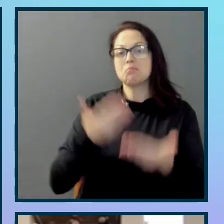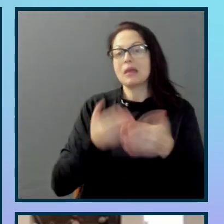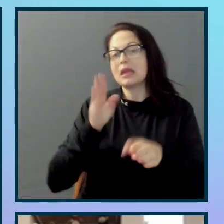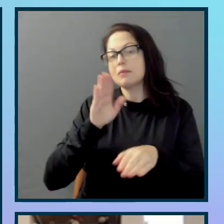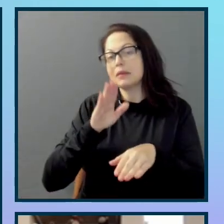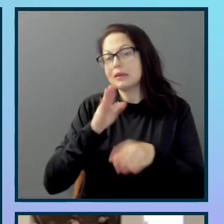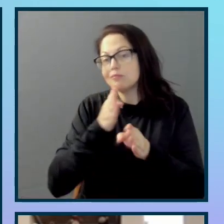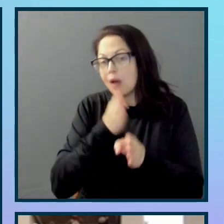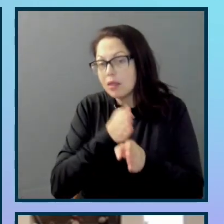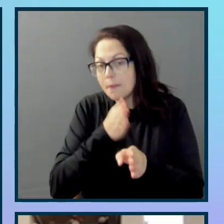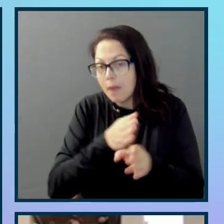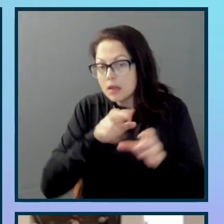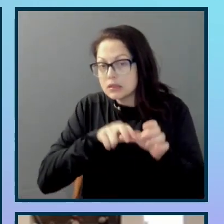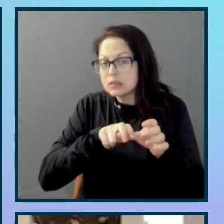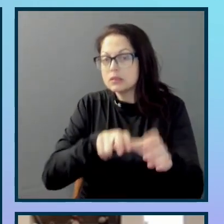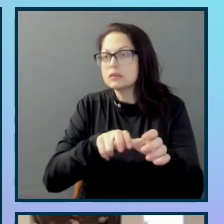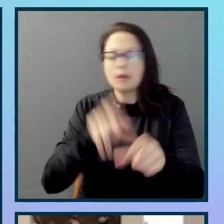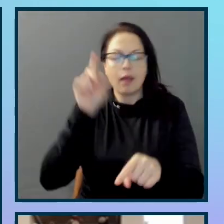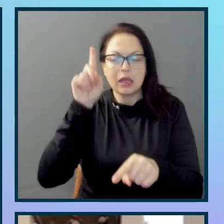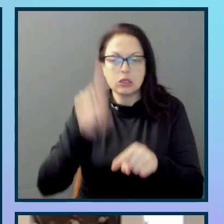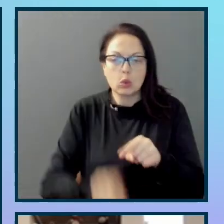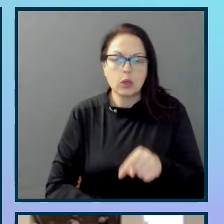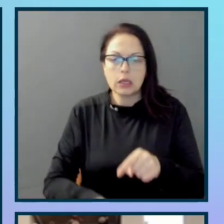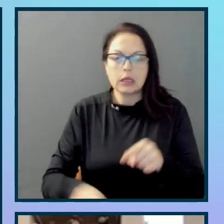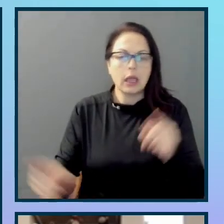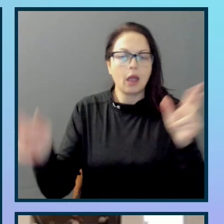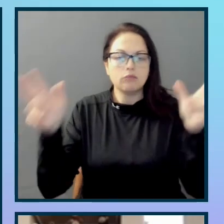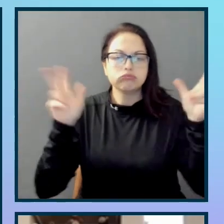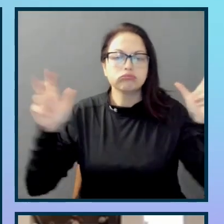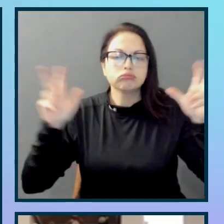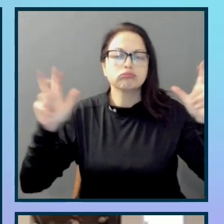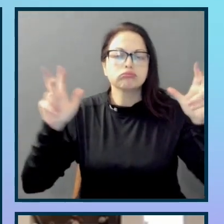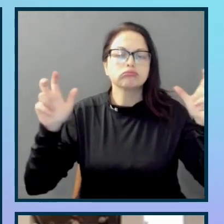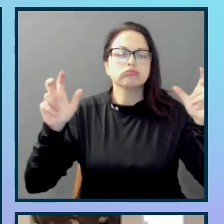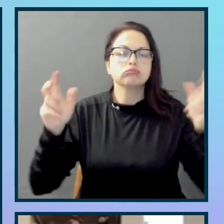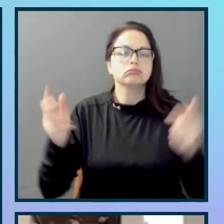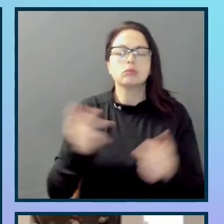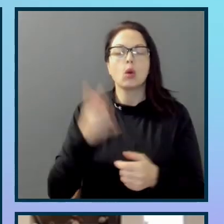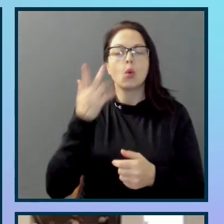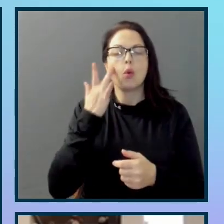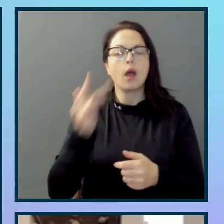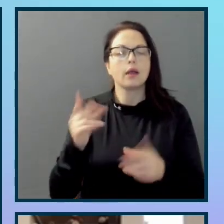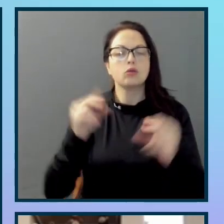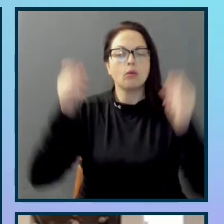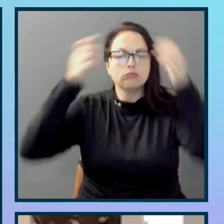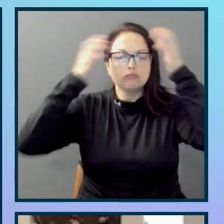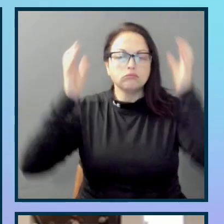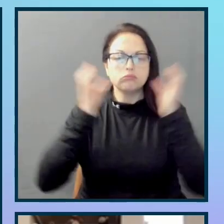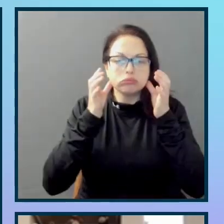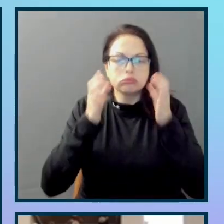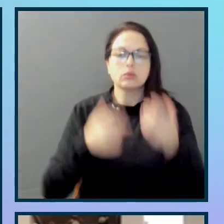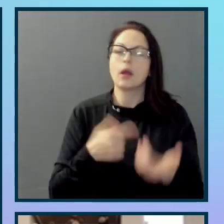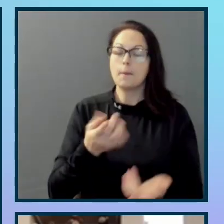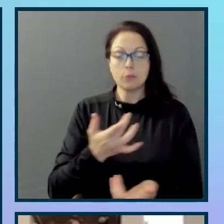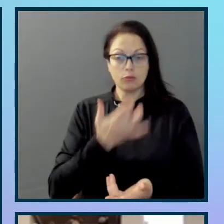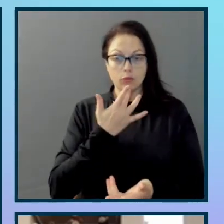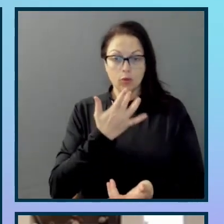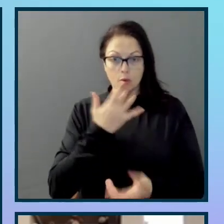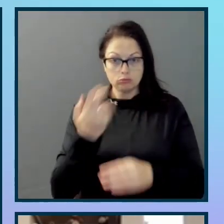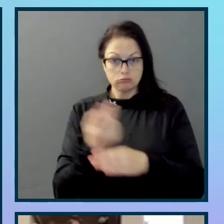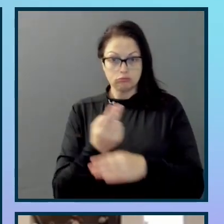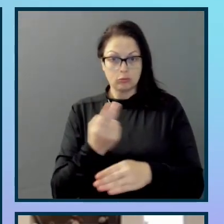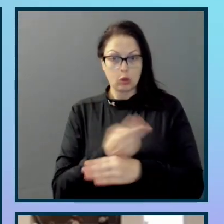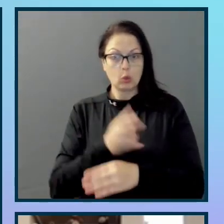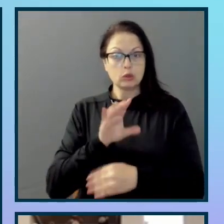access available. This audio feature was released without captioning. Now, of course, those people will find that their